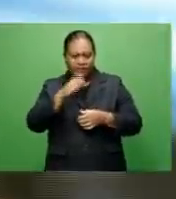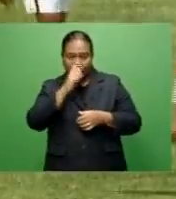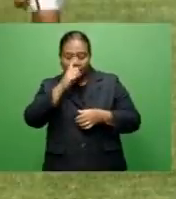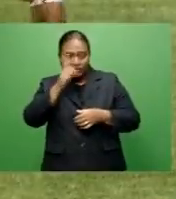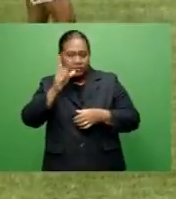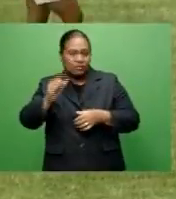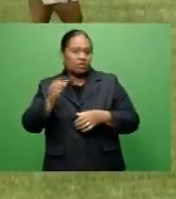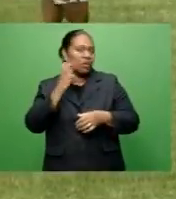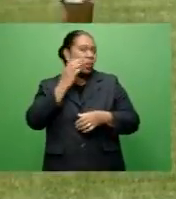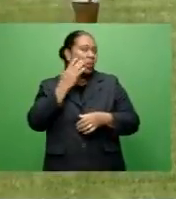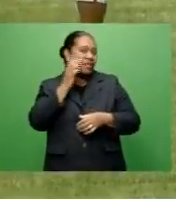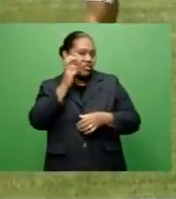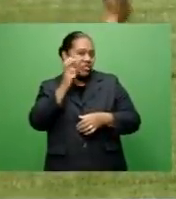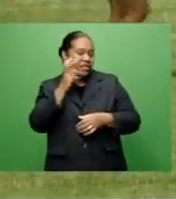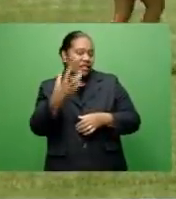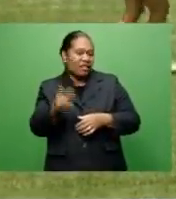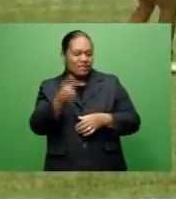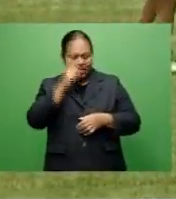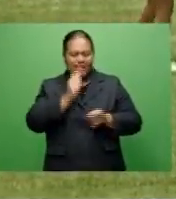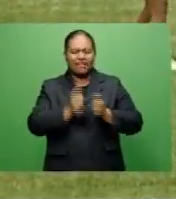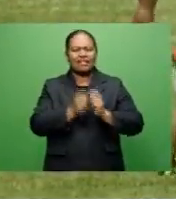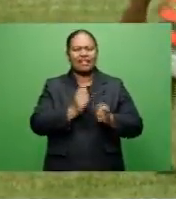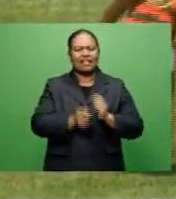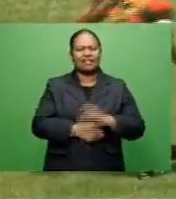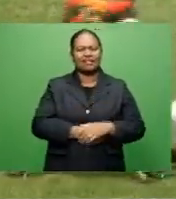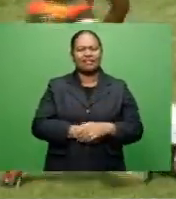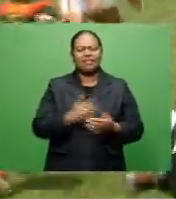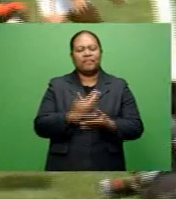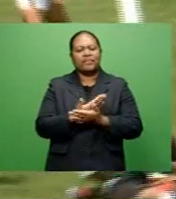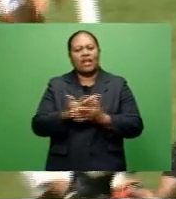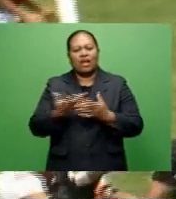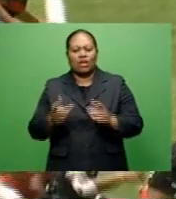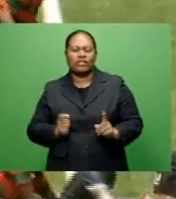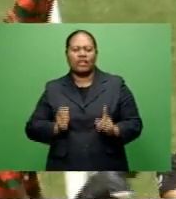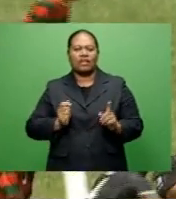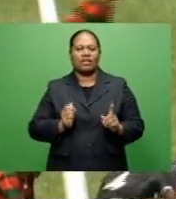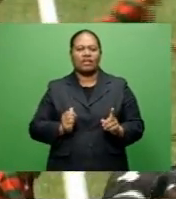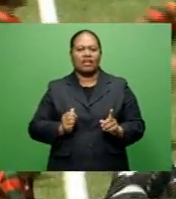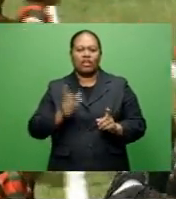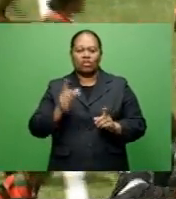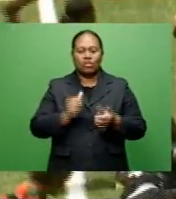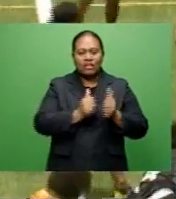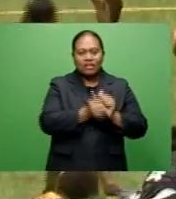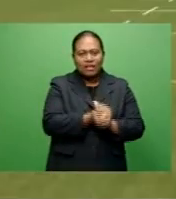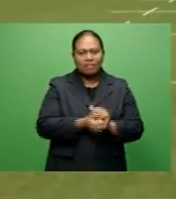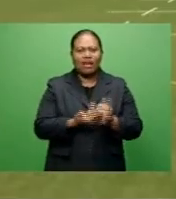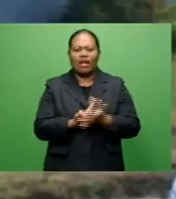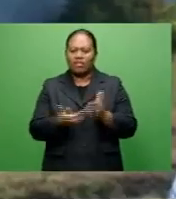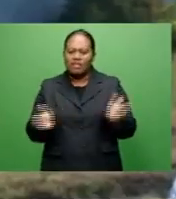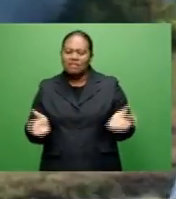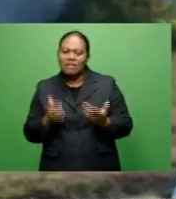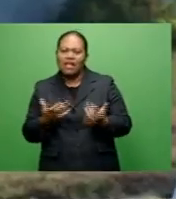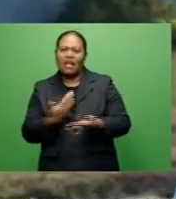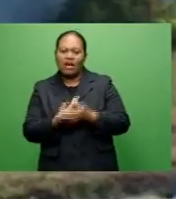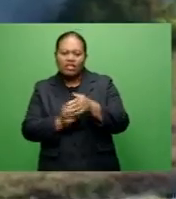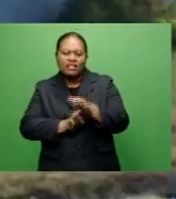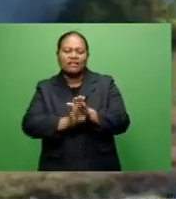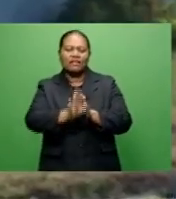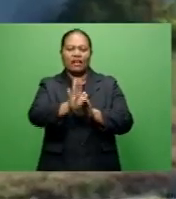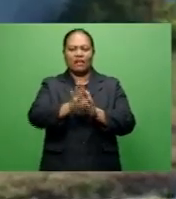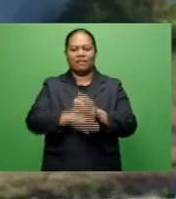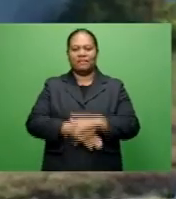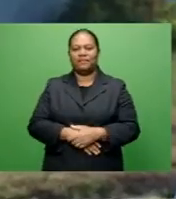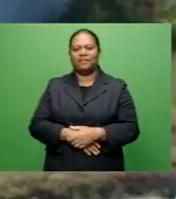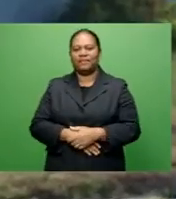You test your execution, you test how they approach every game and how they continue to develop as a unit and